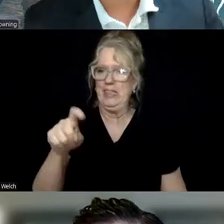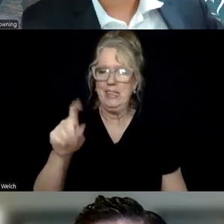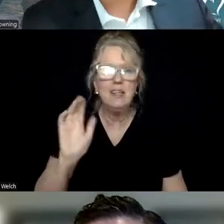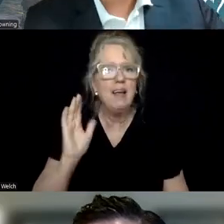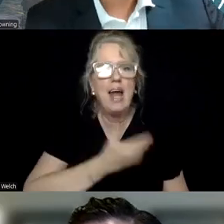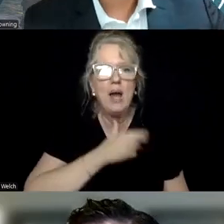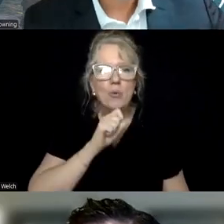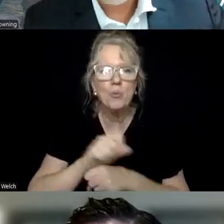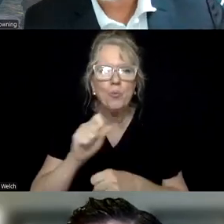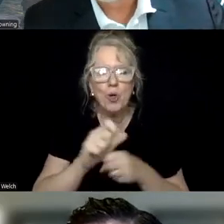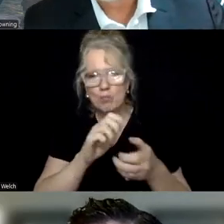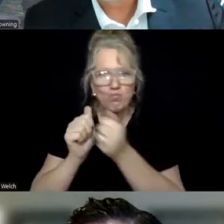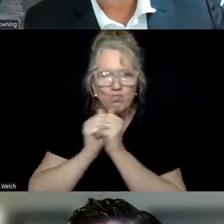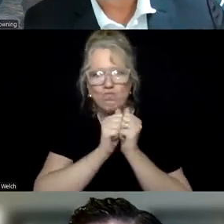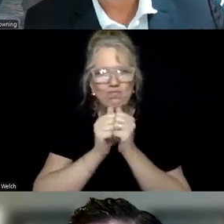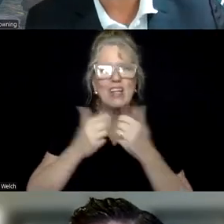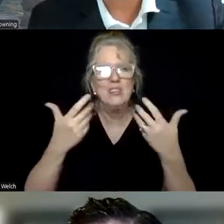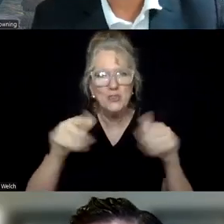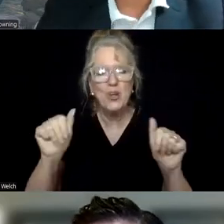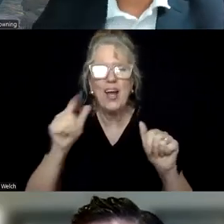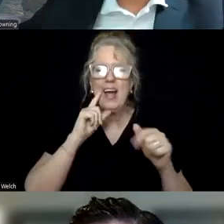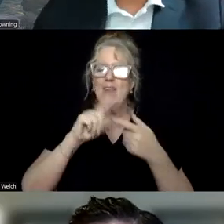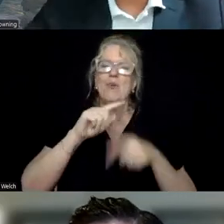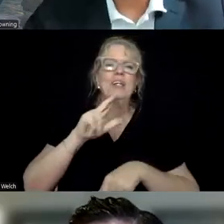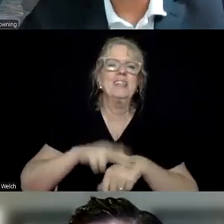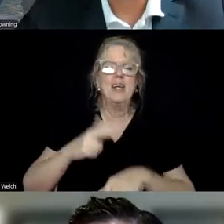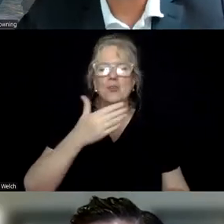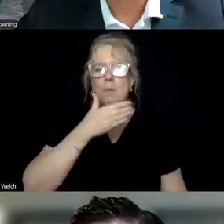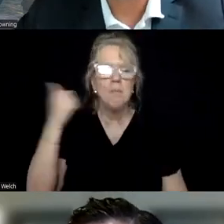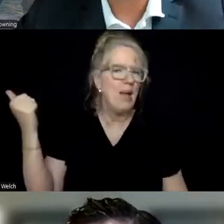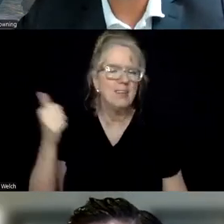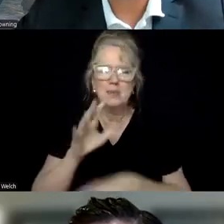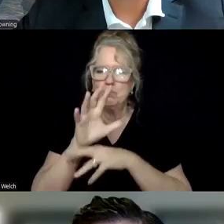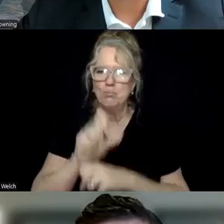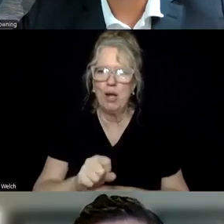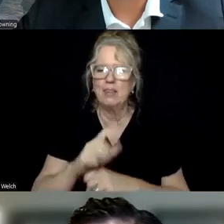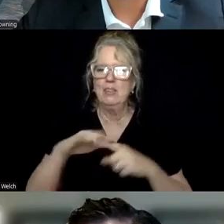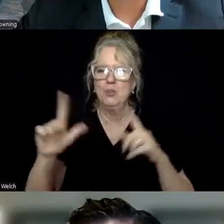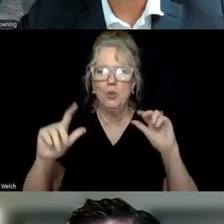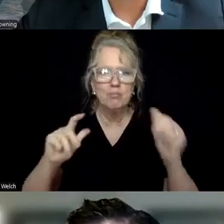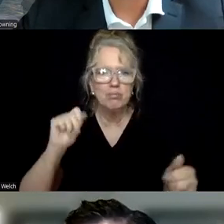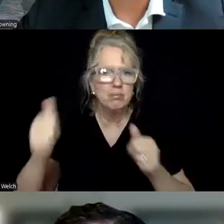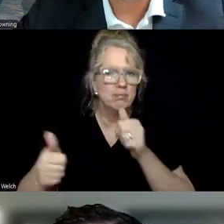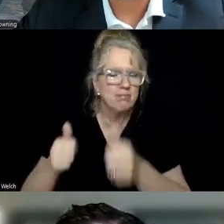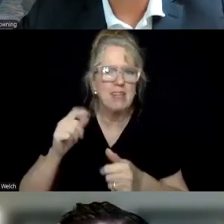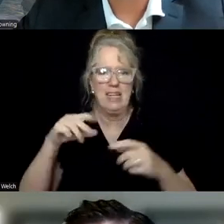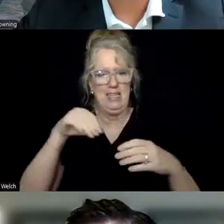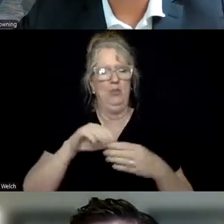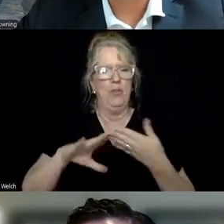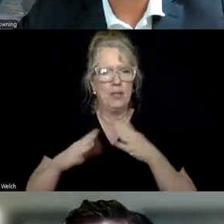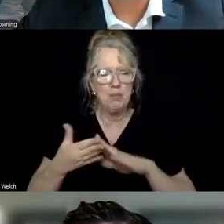that we collectively do to give a national best practice operator to come into communities and serve this unmet need. And